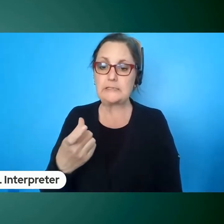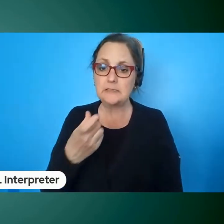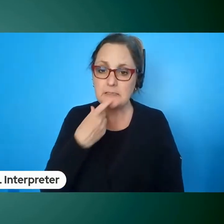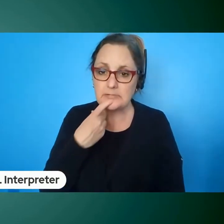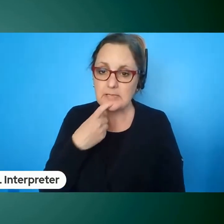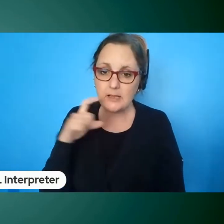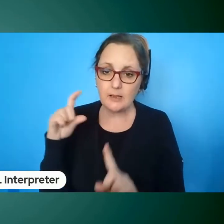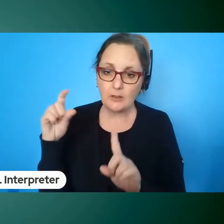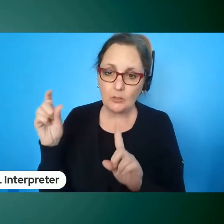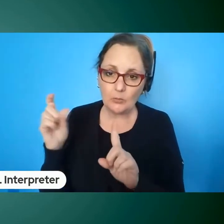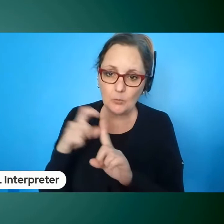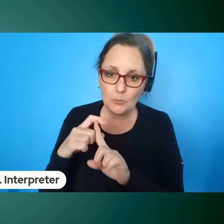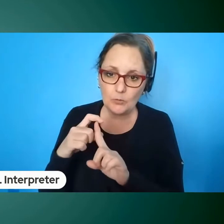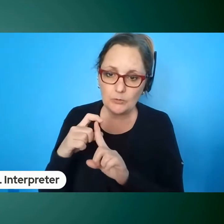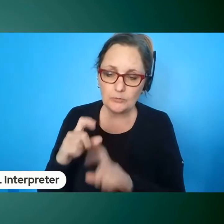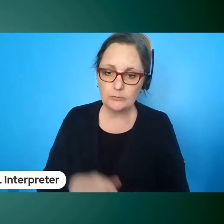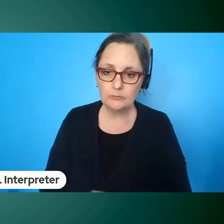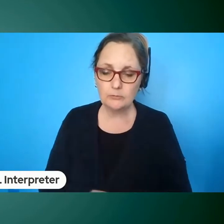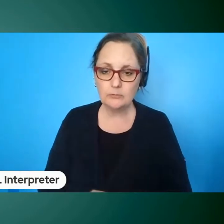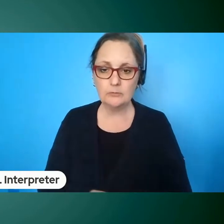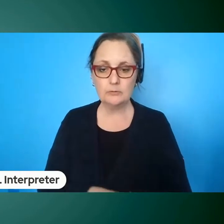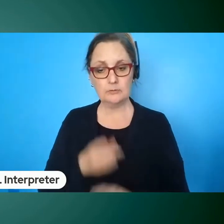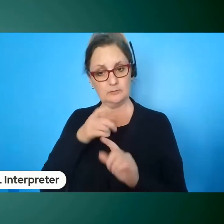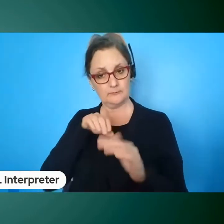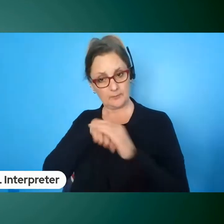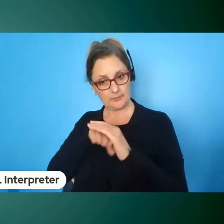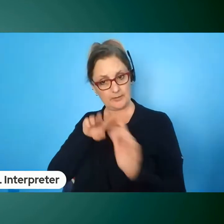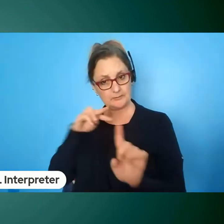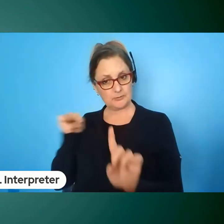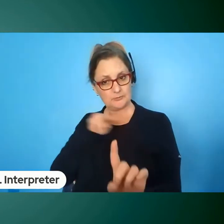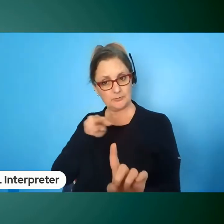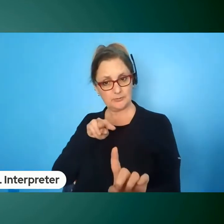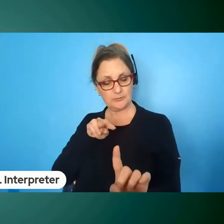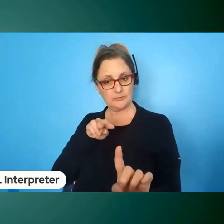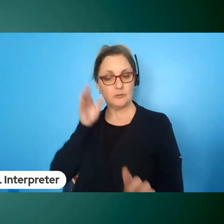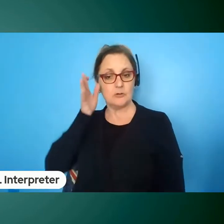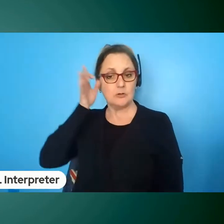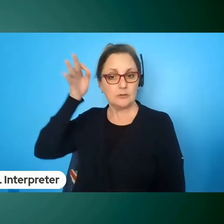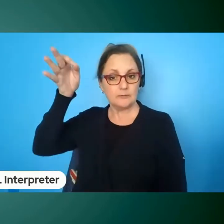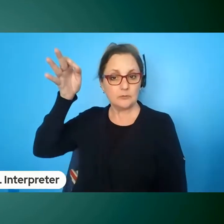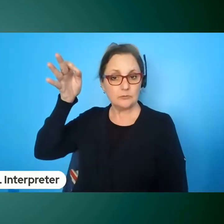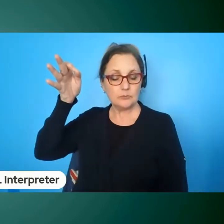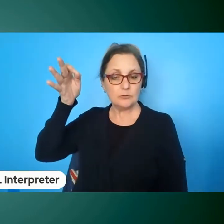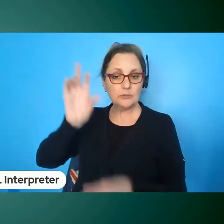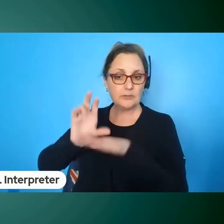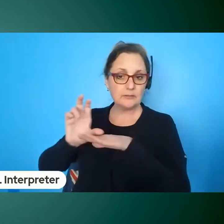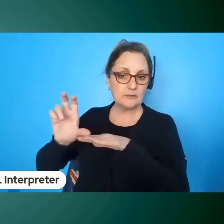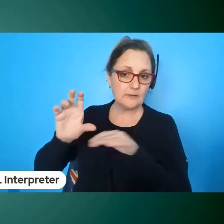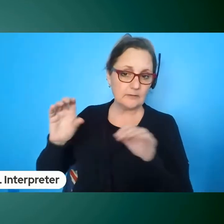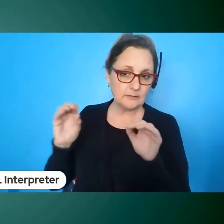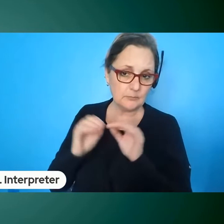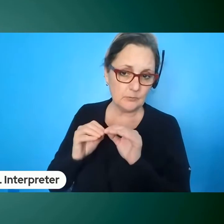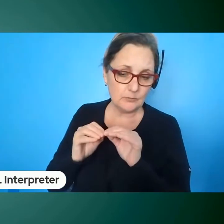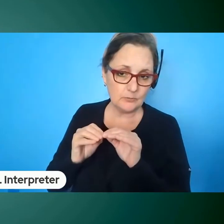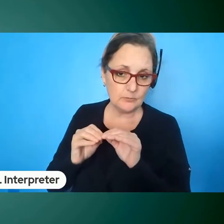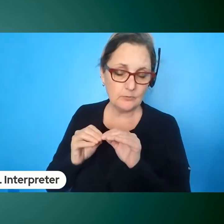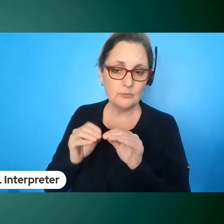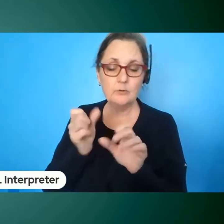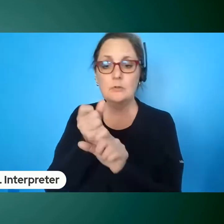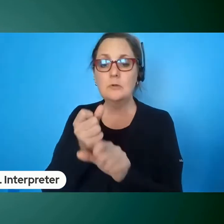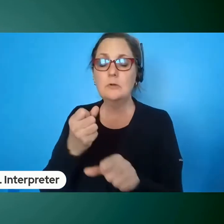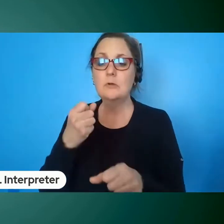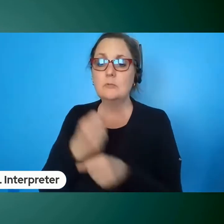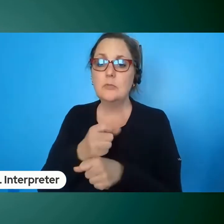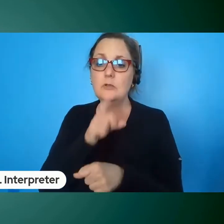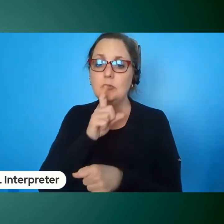word because from an accessibility perspective our future is investing more to make sure that we